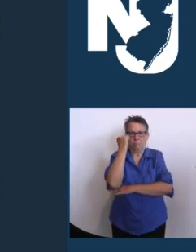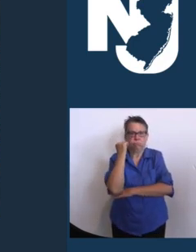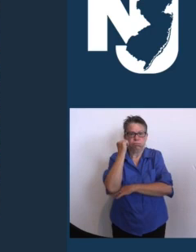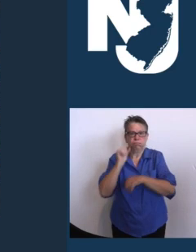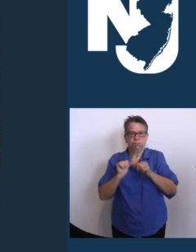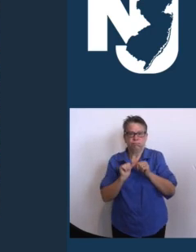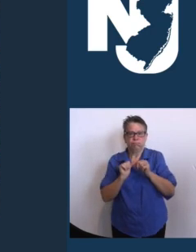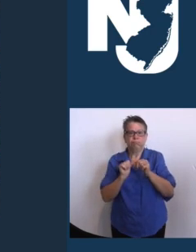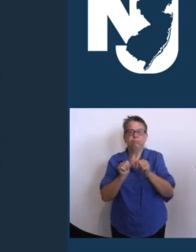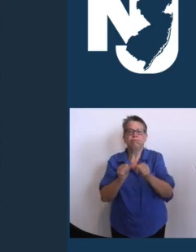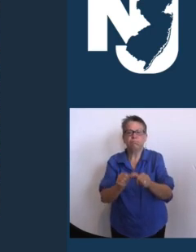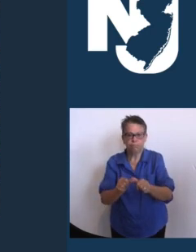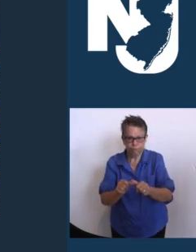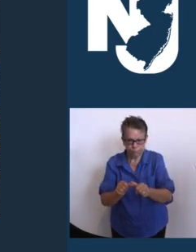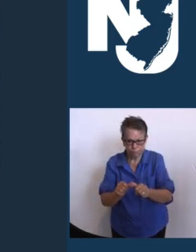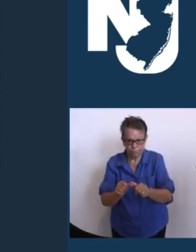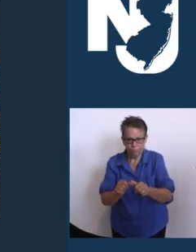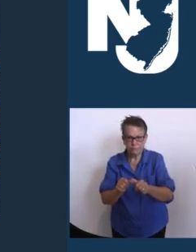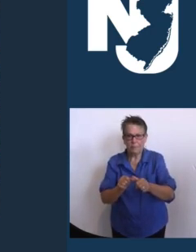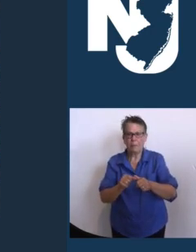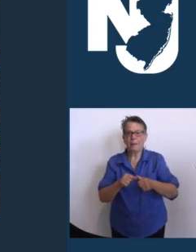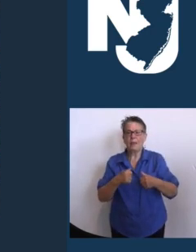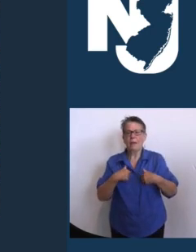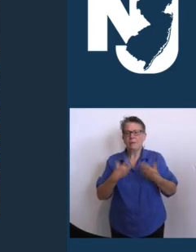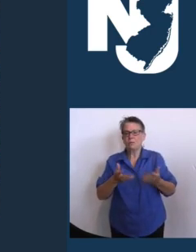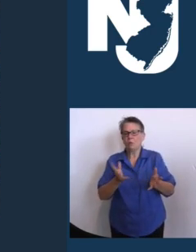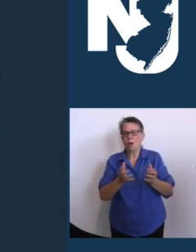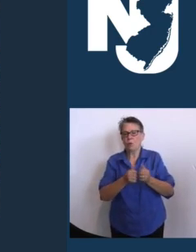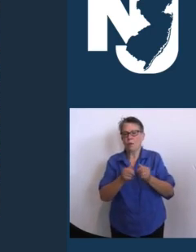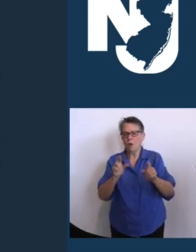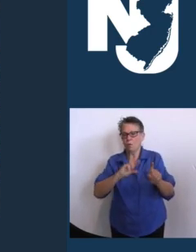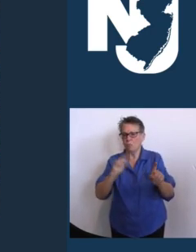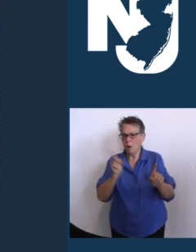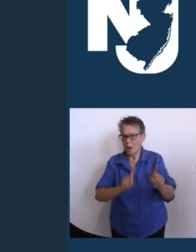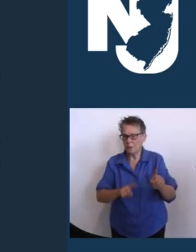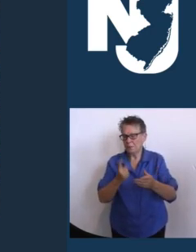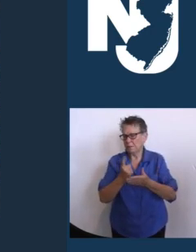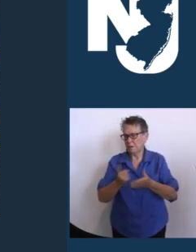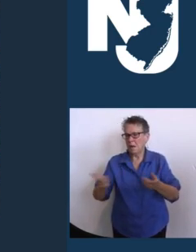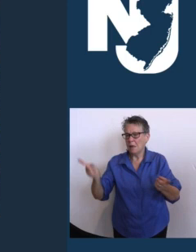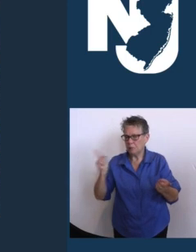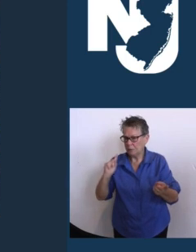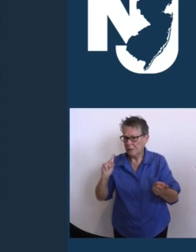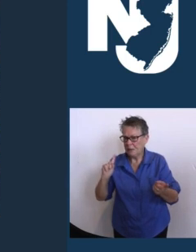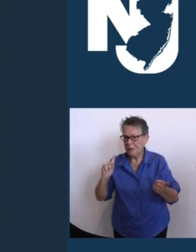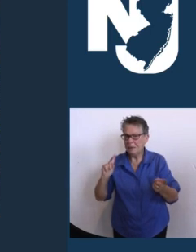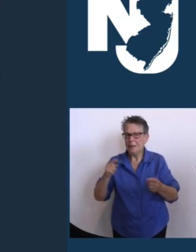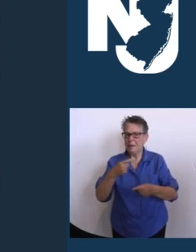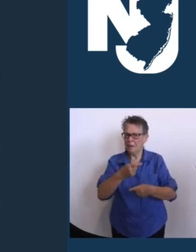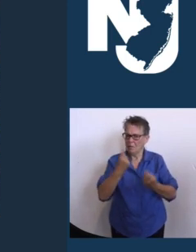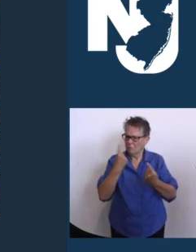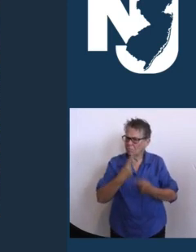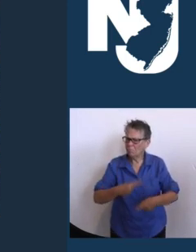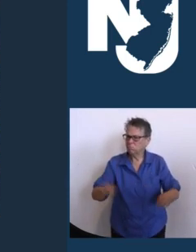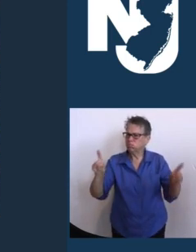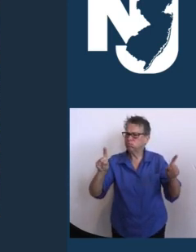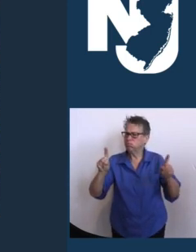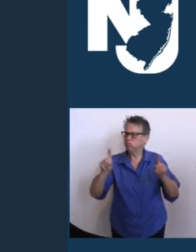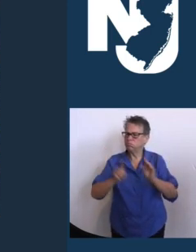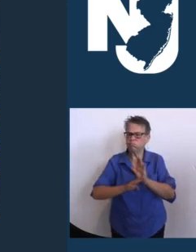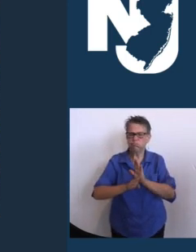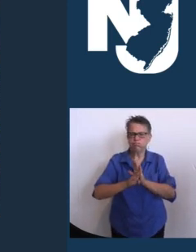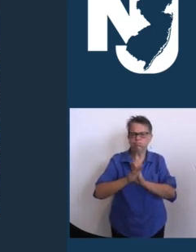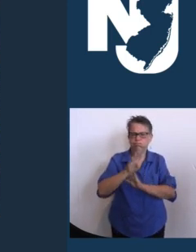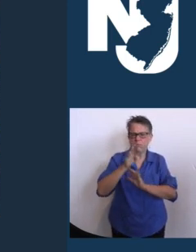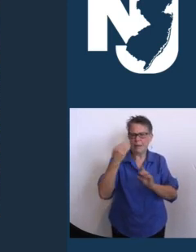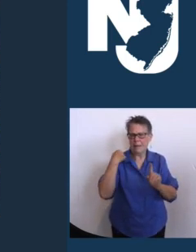checked in with Roz last week and Jamaican Me Crazy is ending a successful summer season. Check them out on